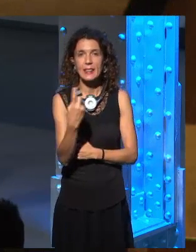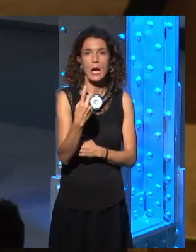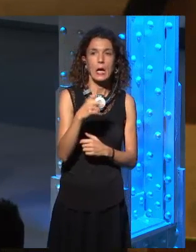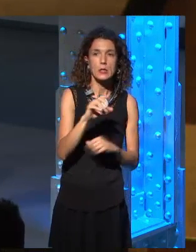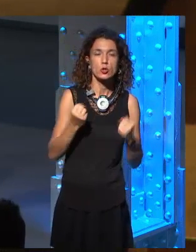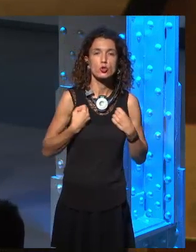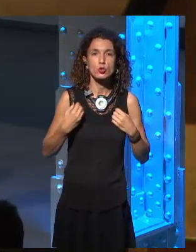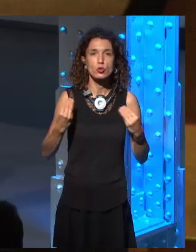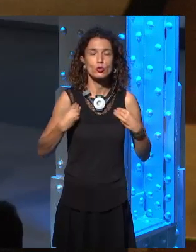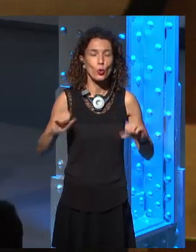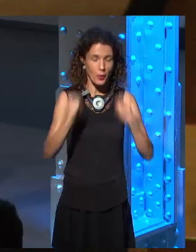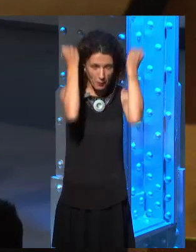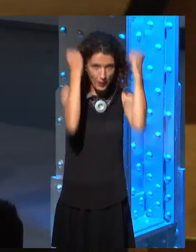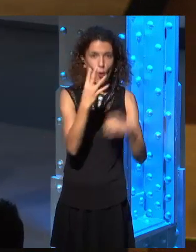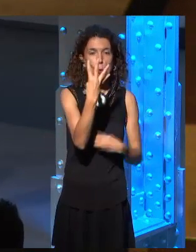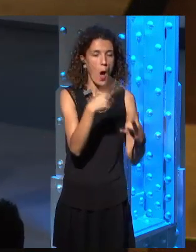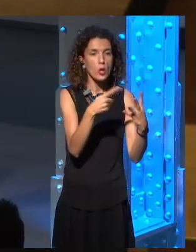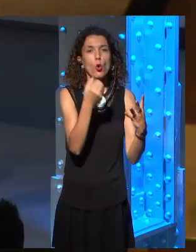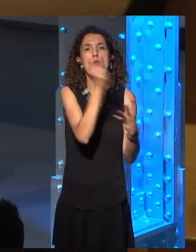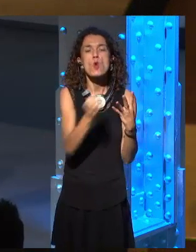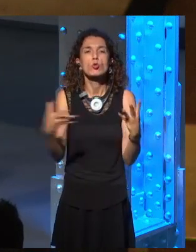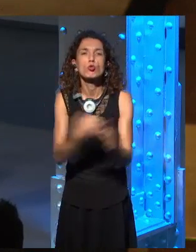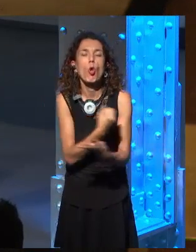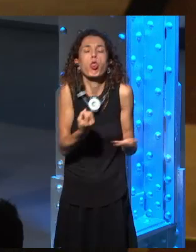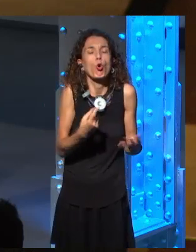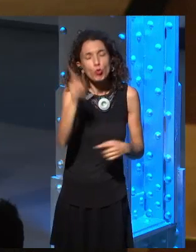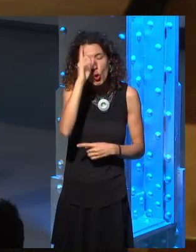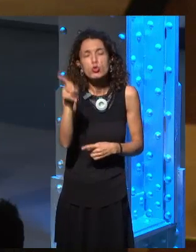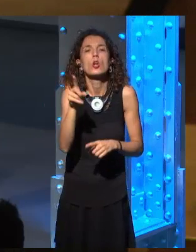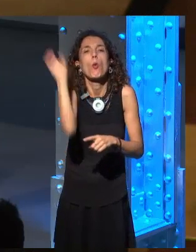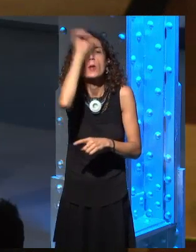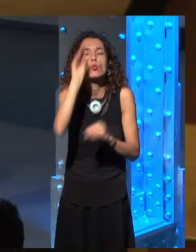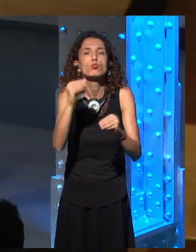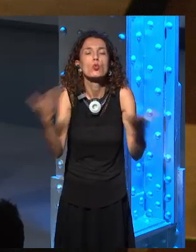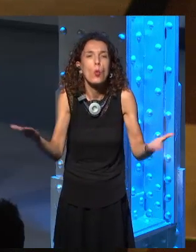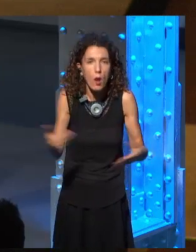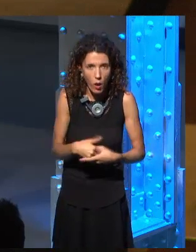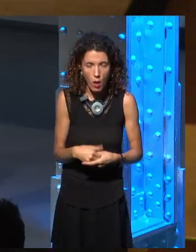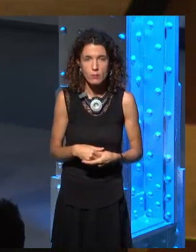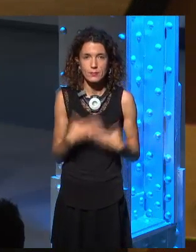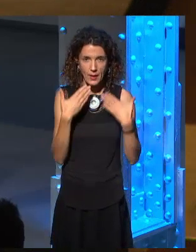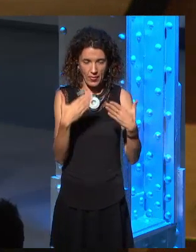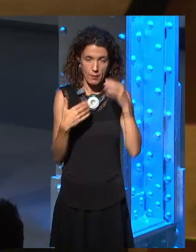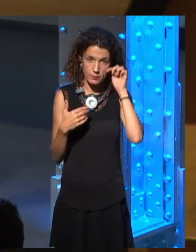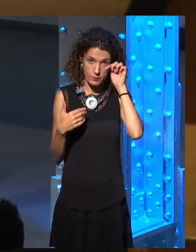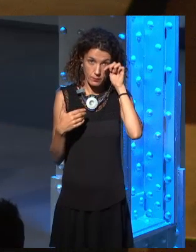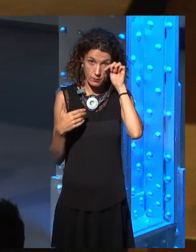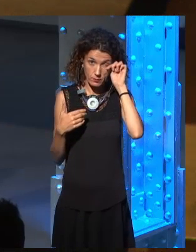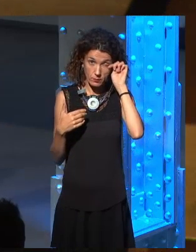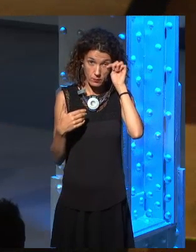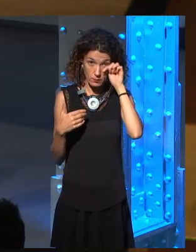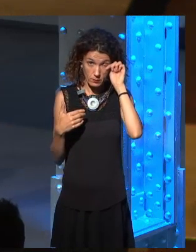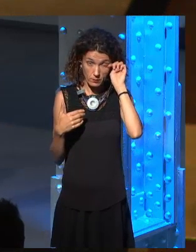that they are going to be important regarding the last two books. Do you think any of them is going to survive? What do you think about this, about the